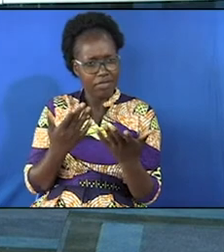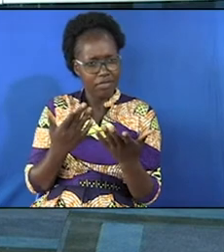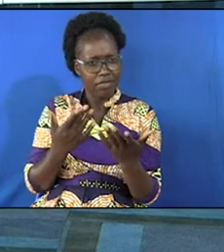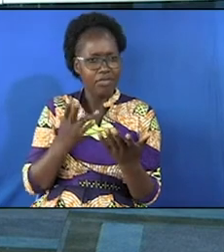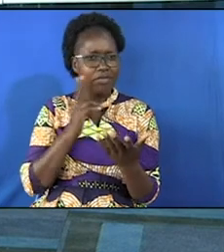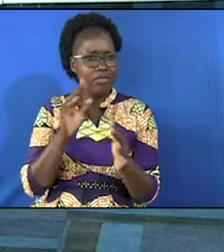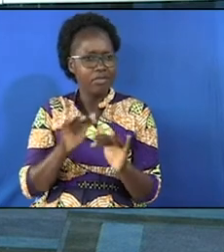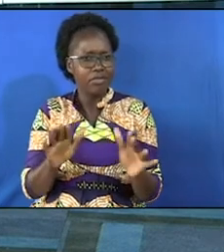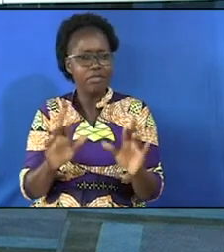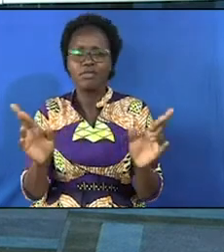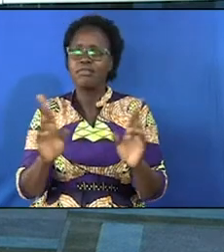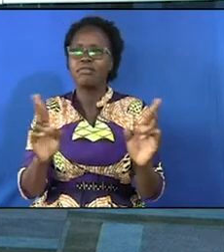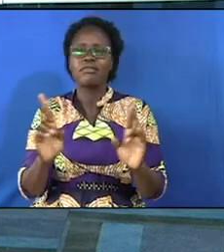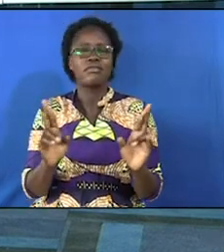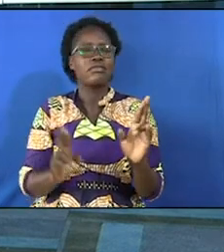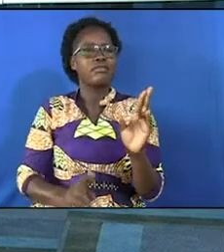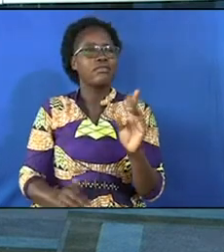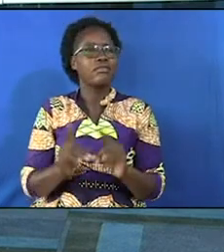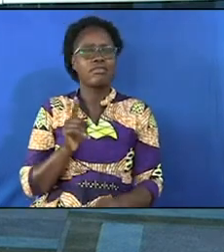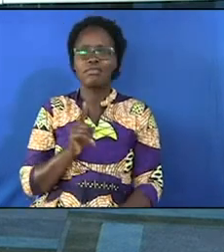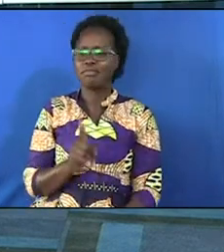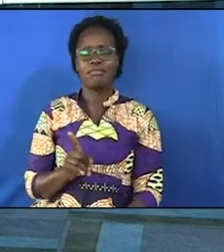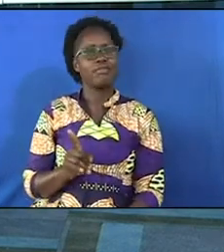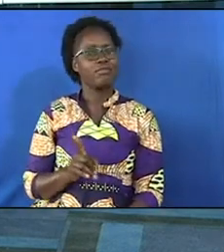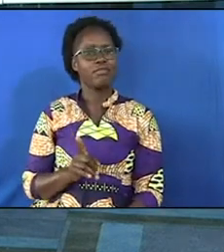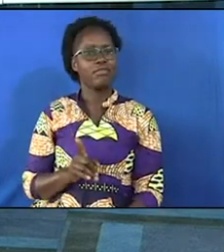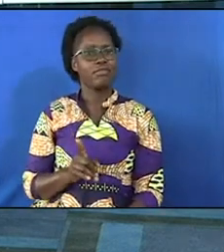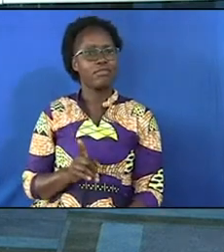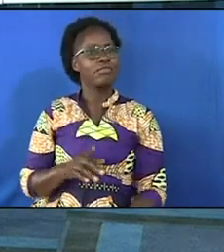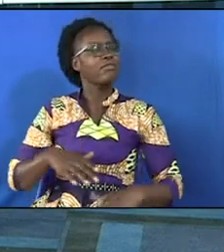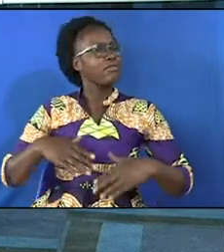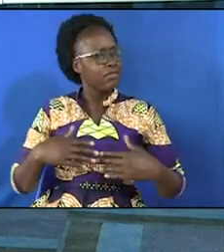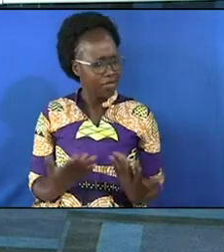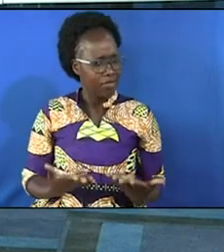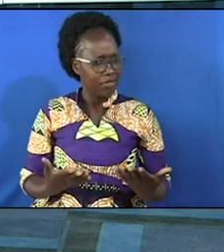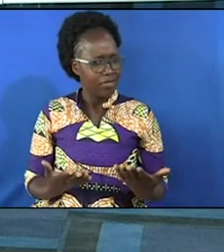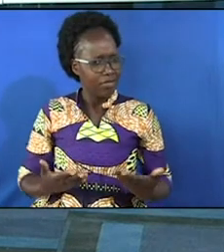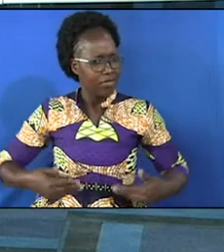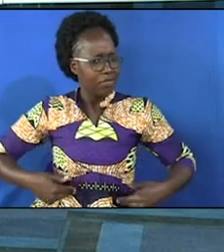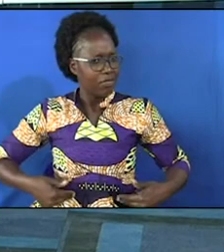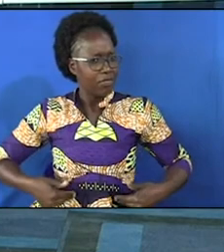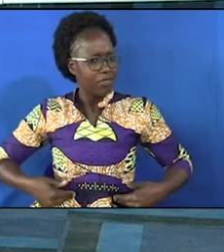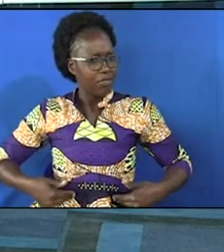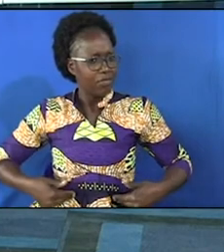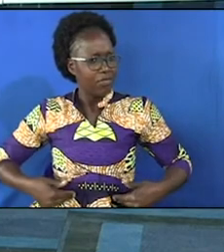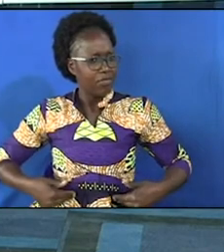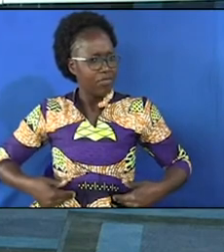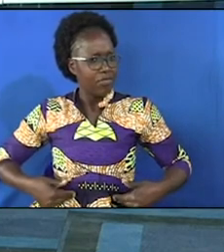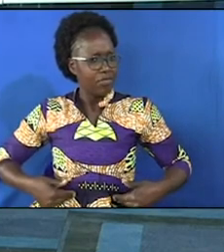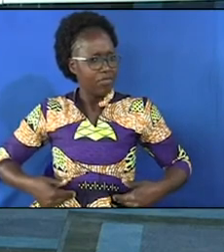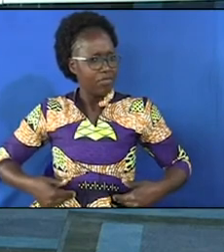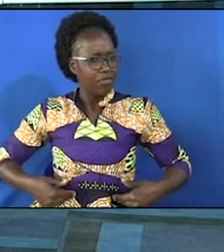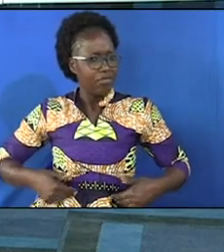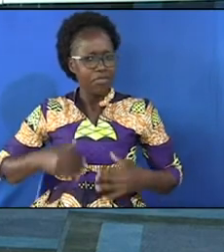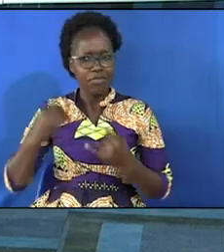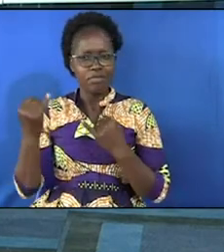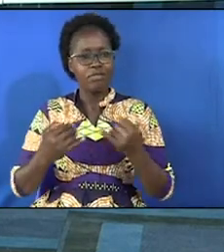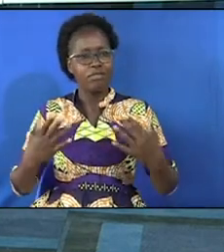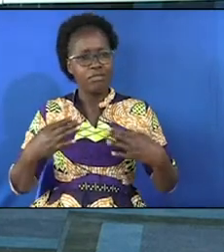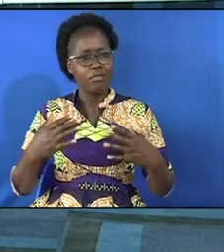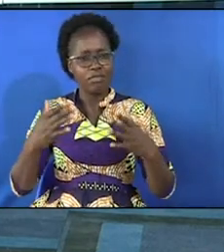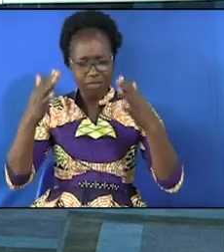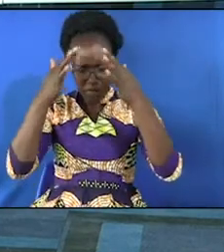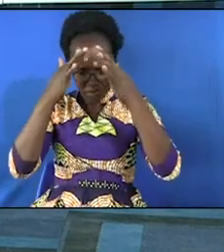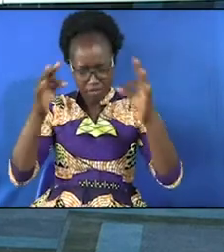I was ready to eat that food very well how can a youth invite people for the wedding